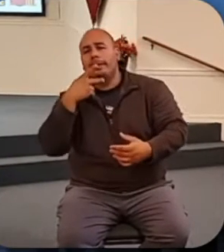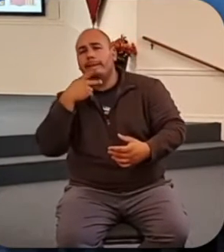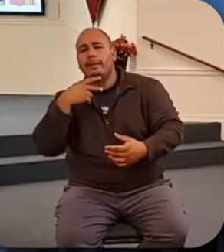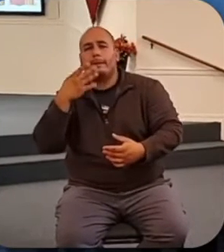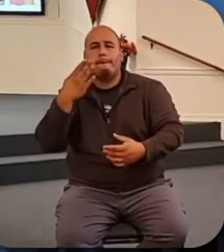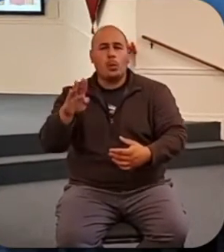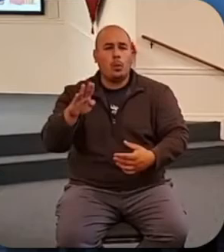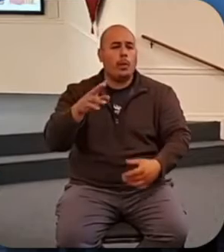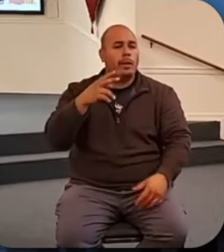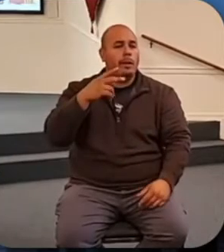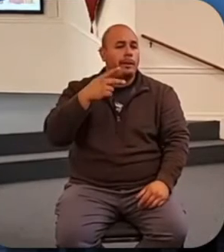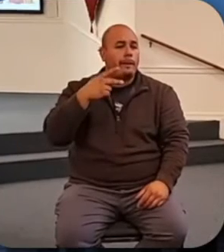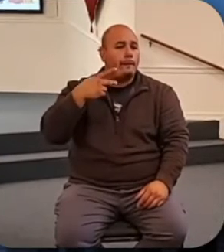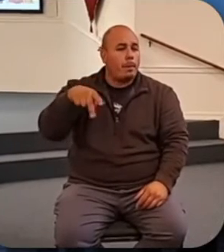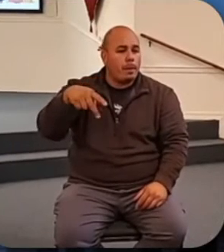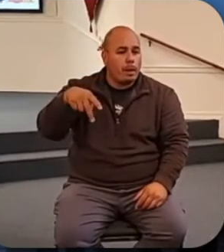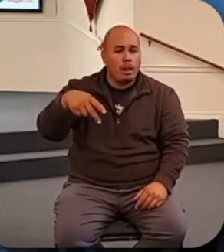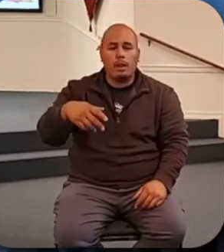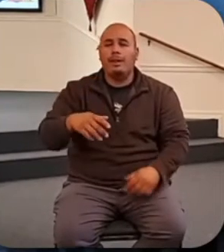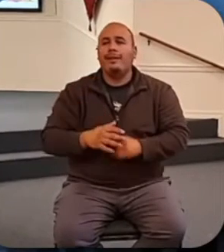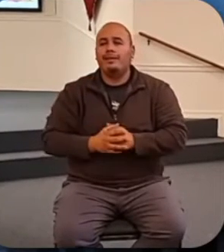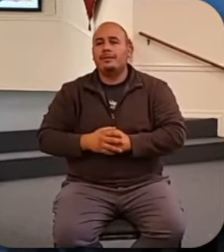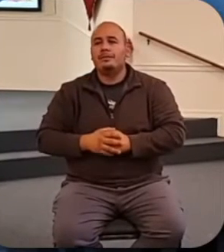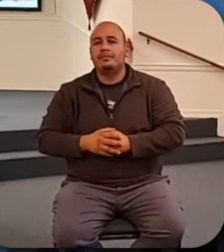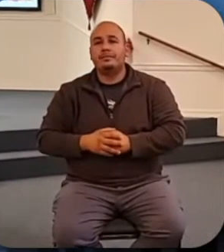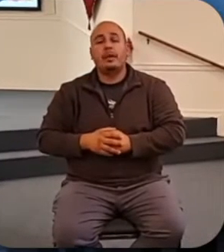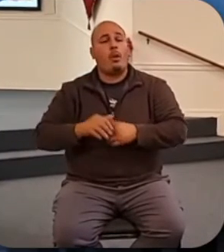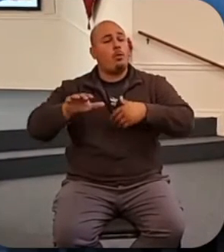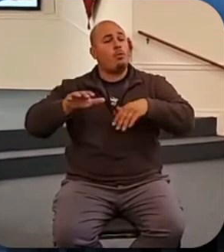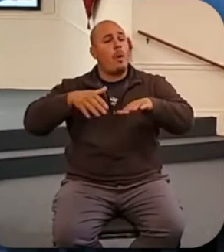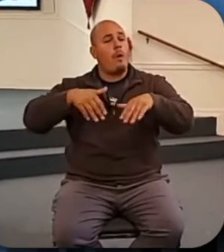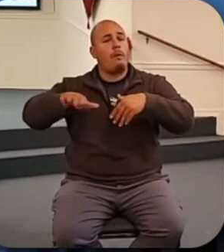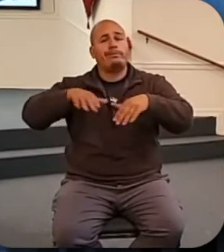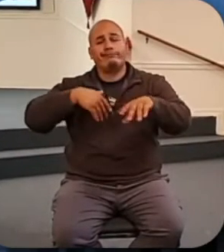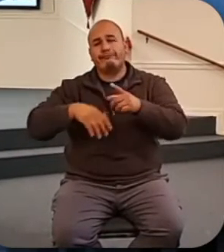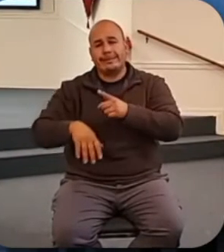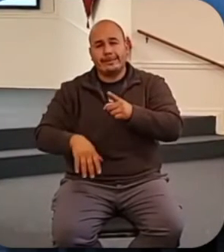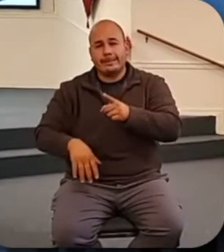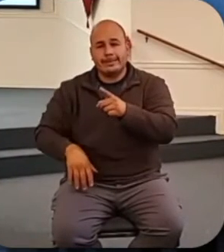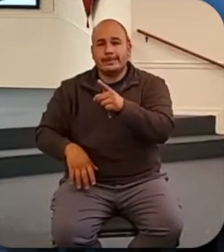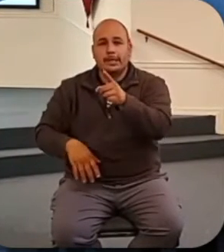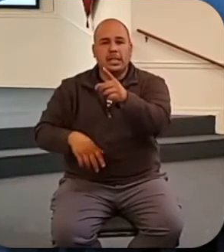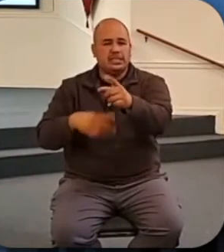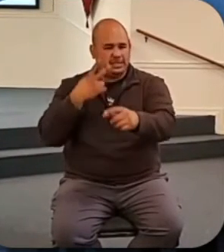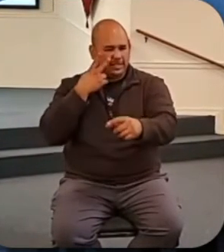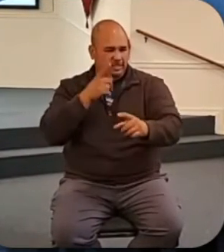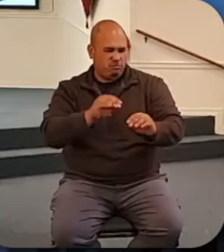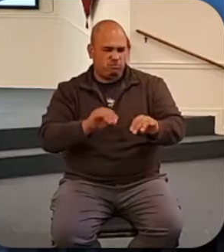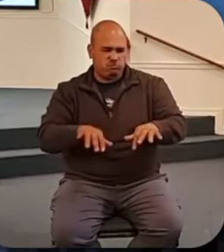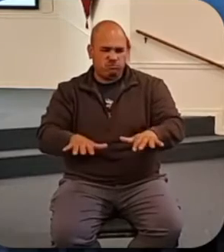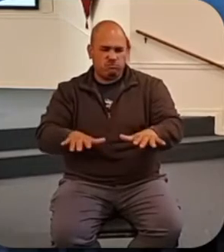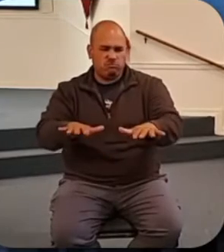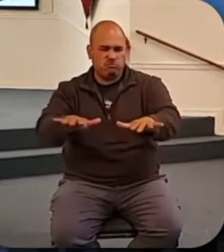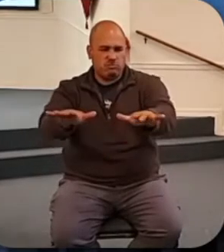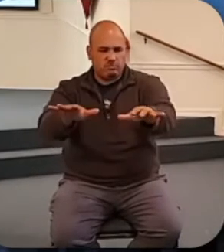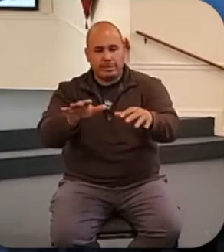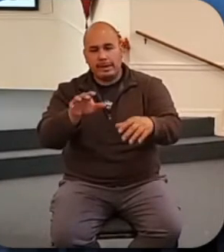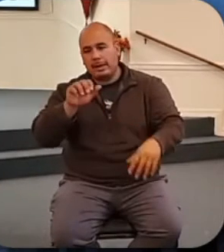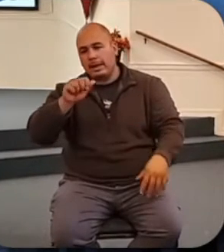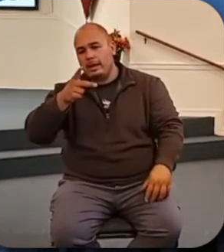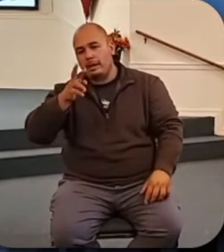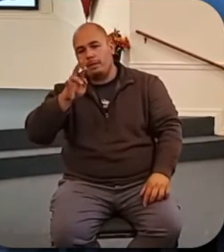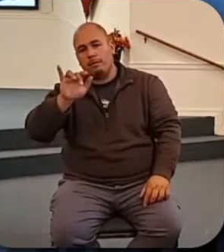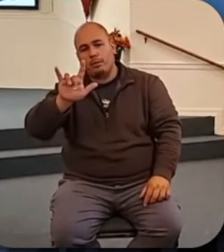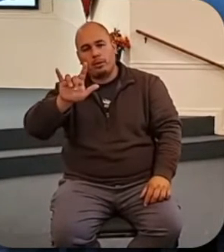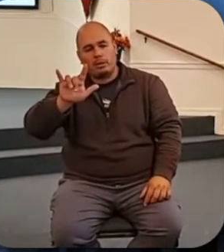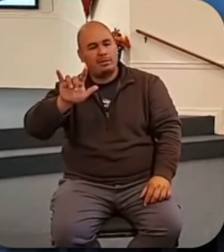get up in the hills and walk along the trails up in the hills and you see wildflowers all over around your feet in about, oh, late March, April, early May. And